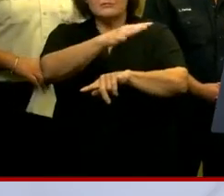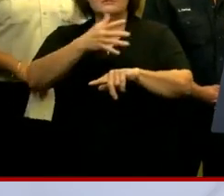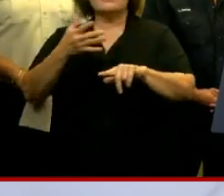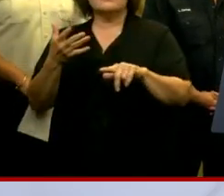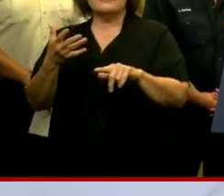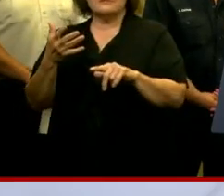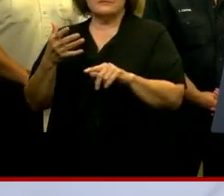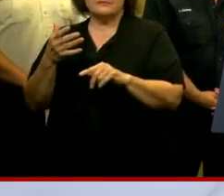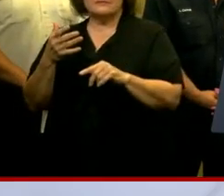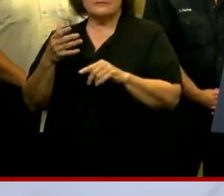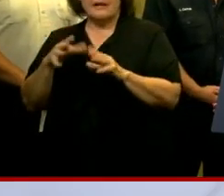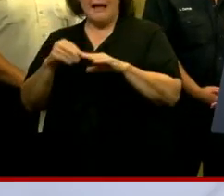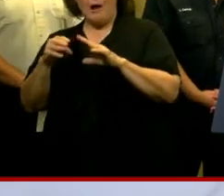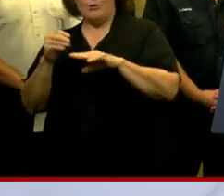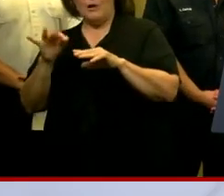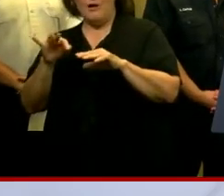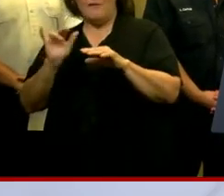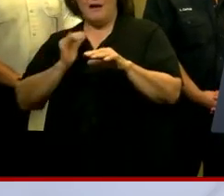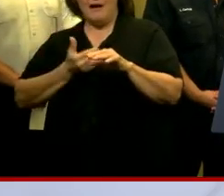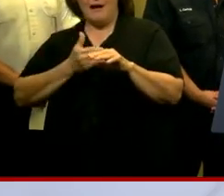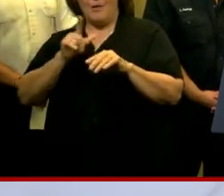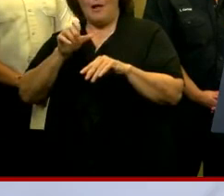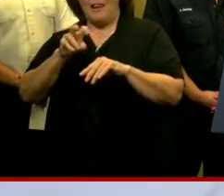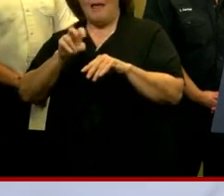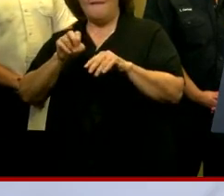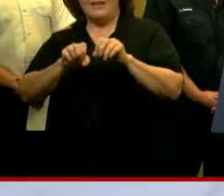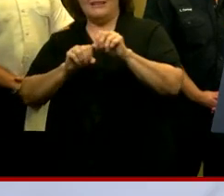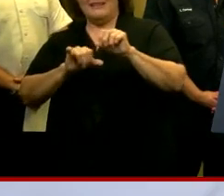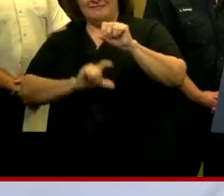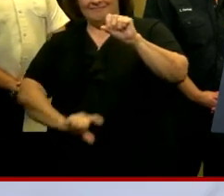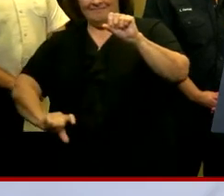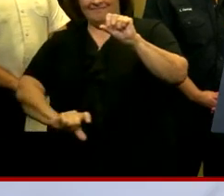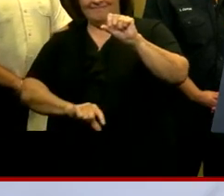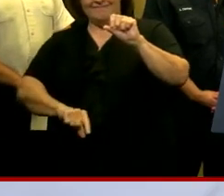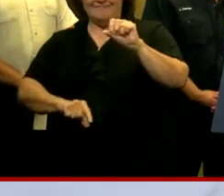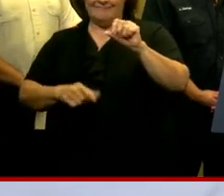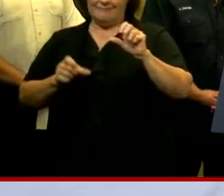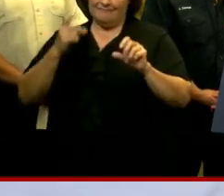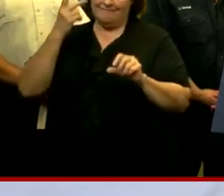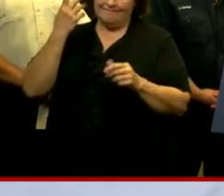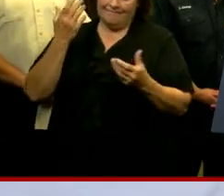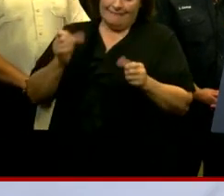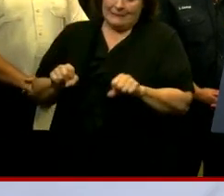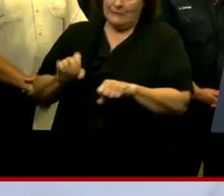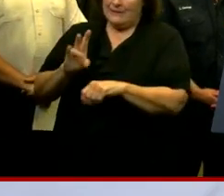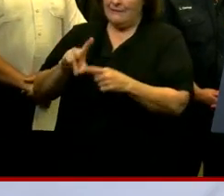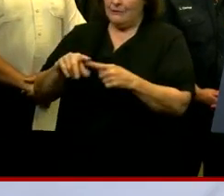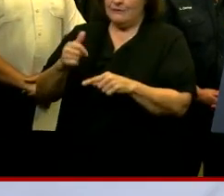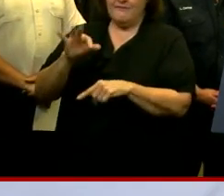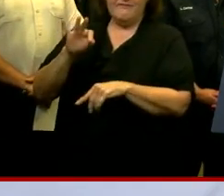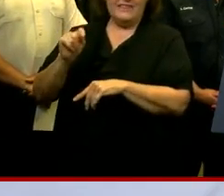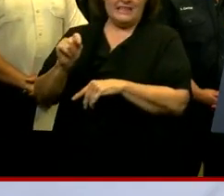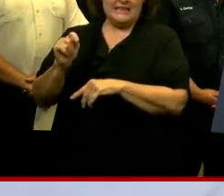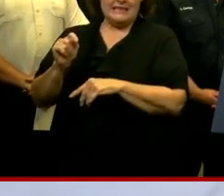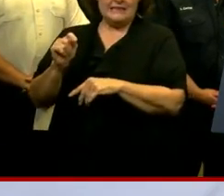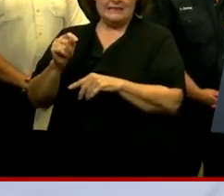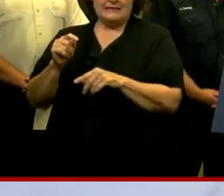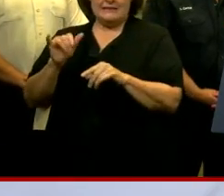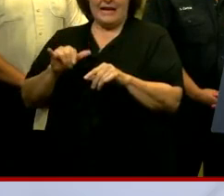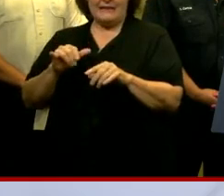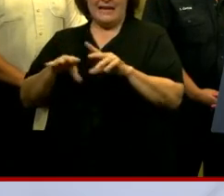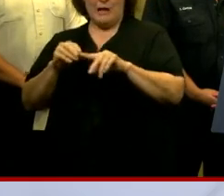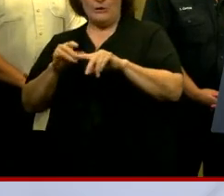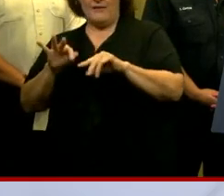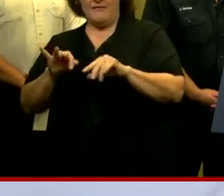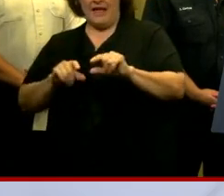system, which, you know, right now projecting seven to 11 feet. Again, that's outside levee protection, which